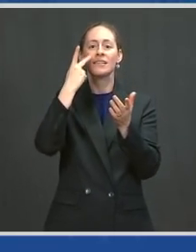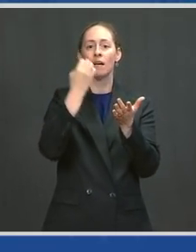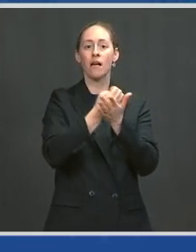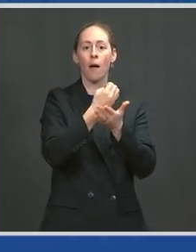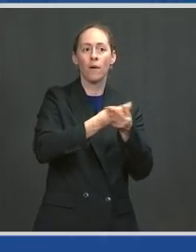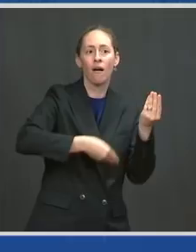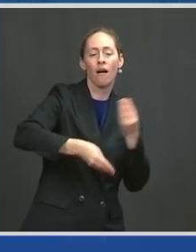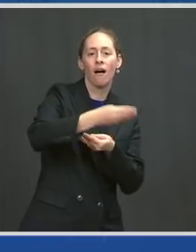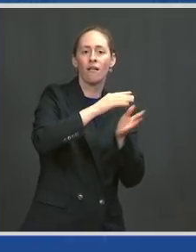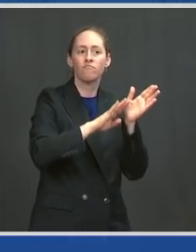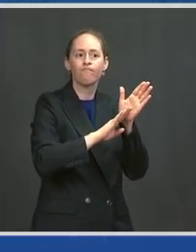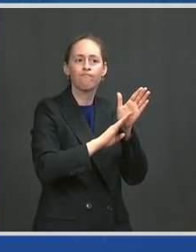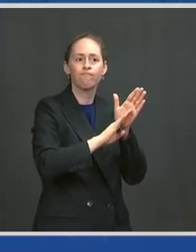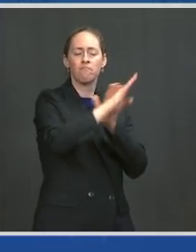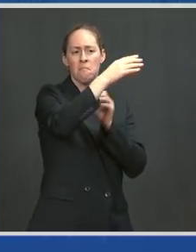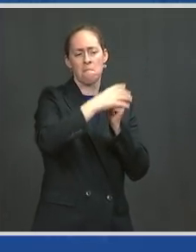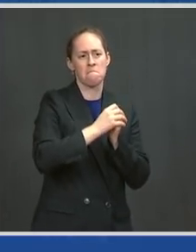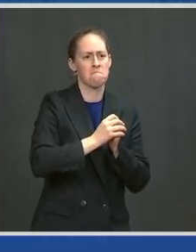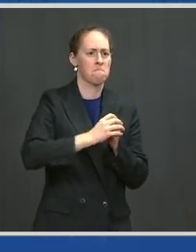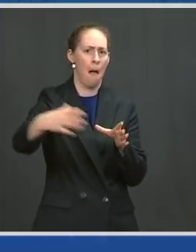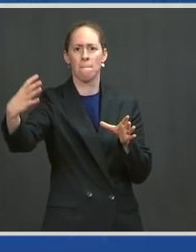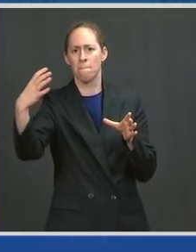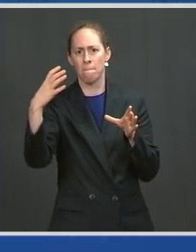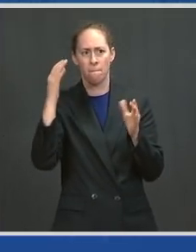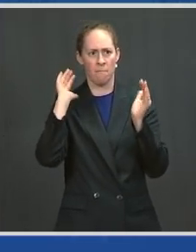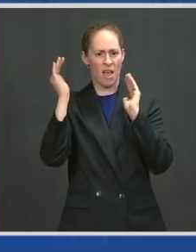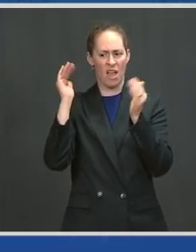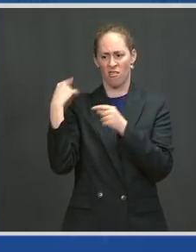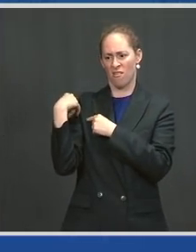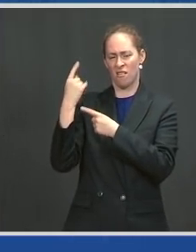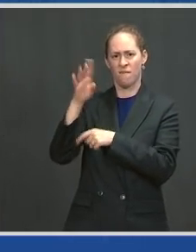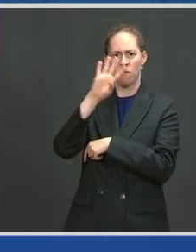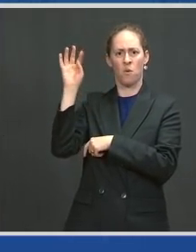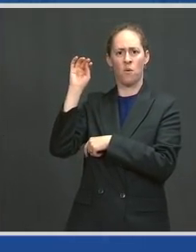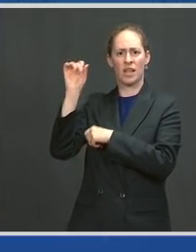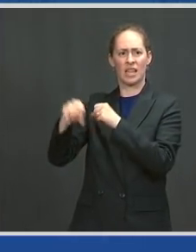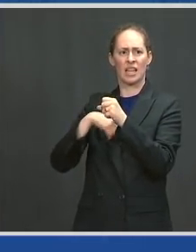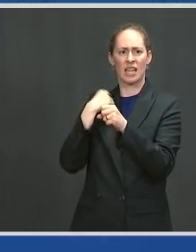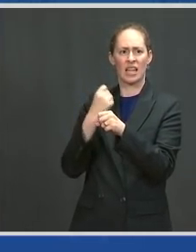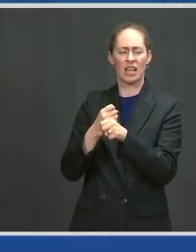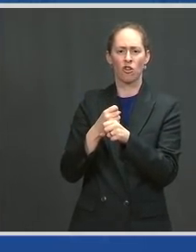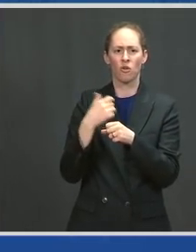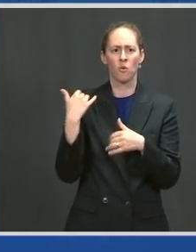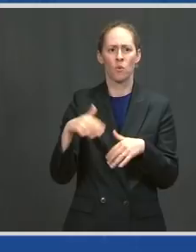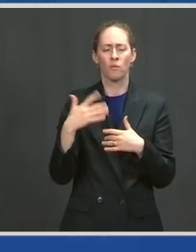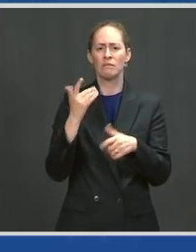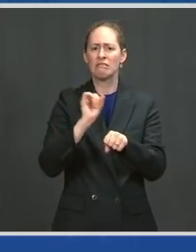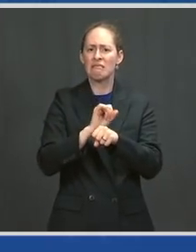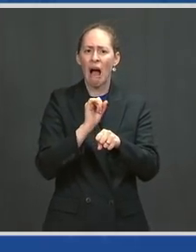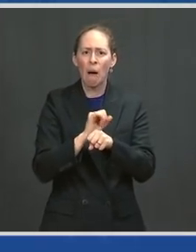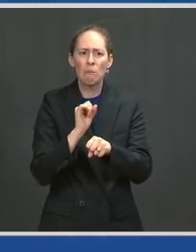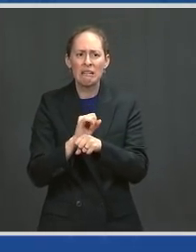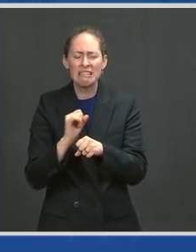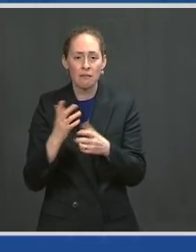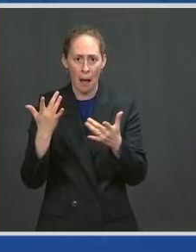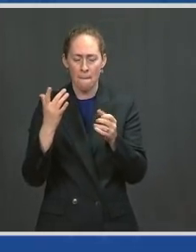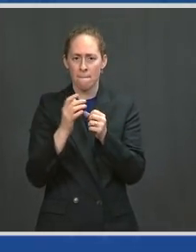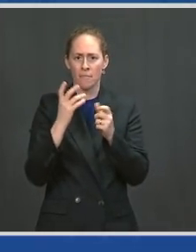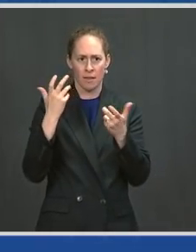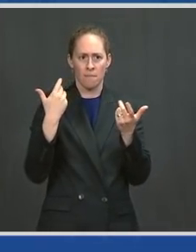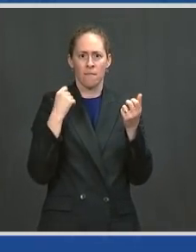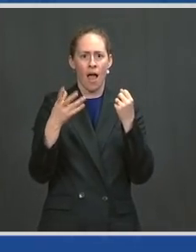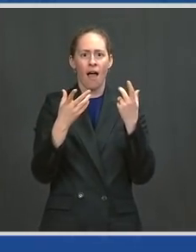nearly 40 years. From anemic job creation in the months before I took office to the fastest job creation